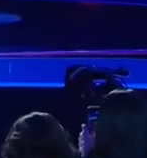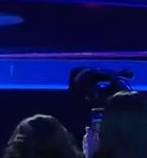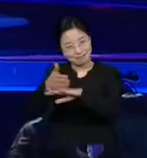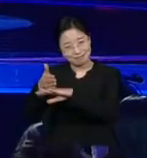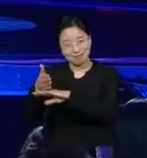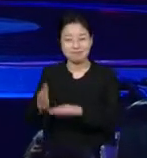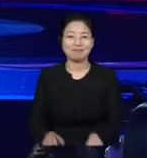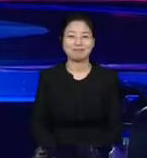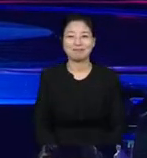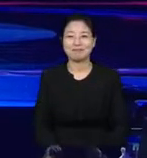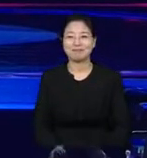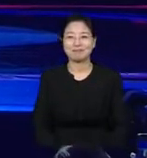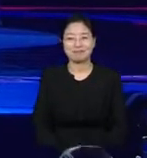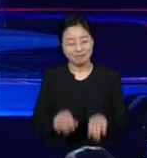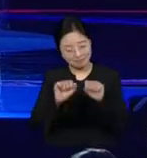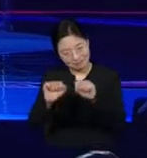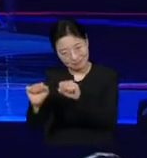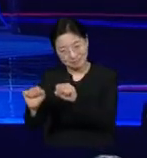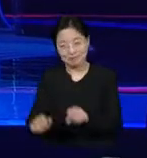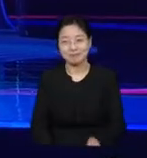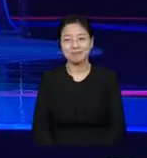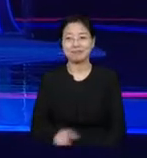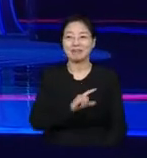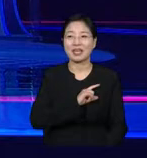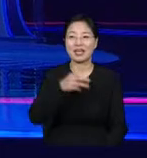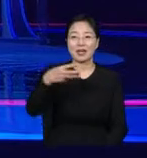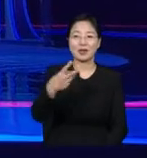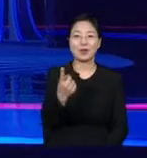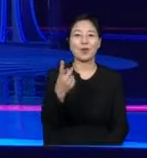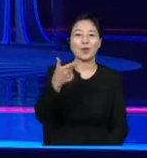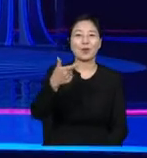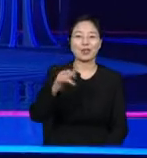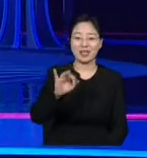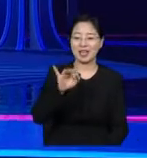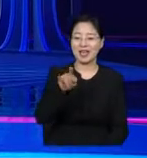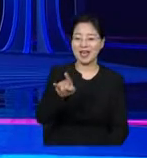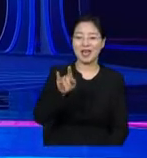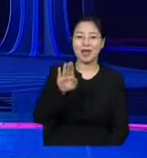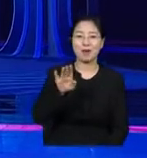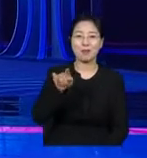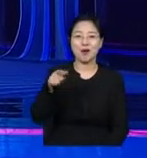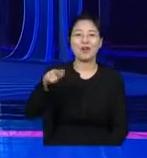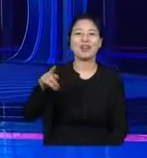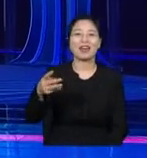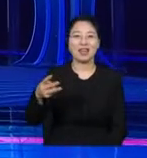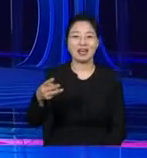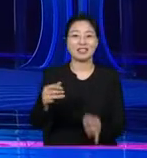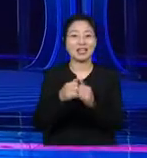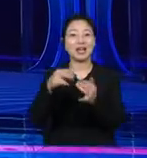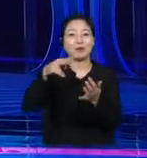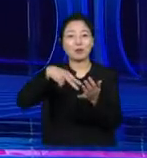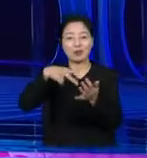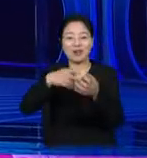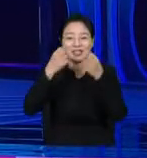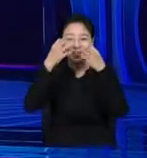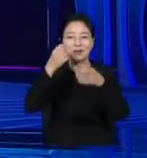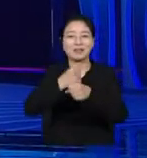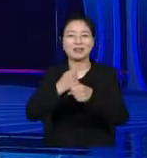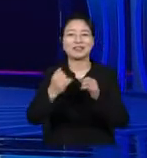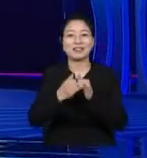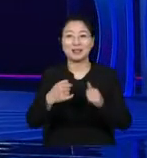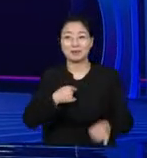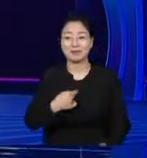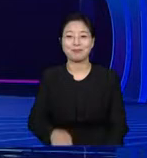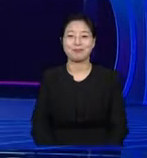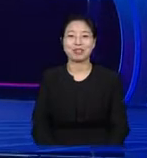Hi everybody, my name is Ronnie Abrego, and I'm the founder of the Human Library Organization, and it's great to be back